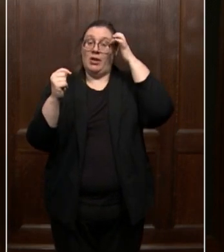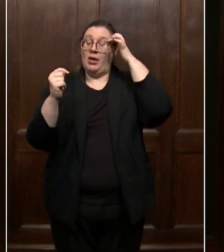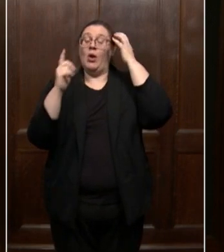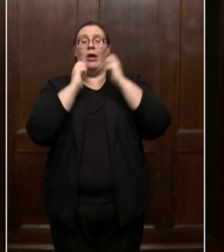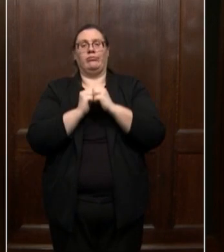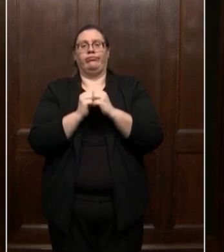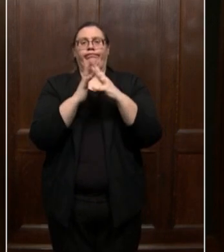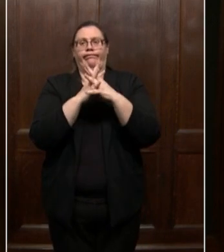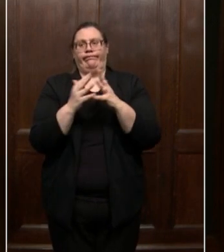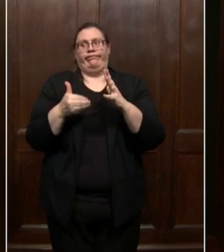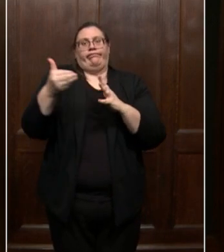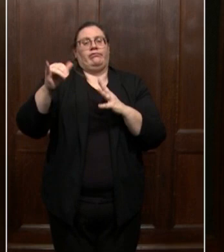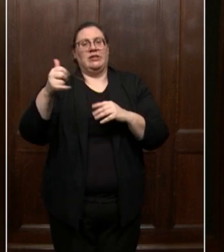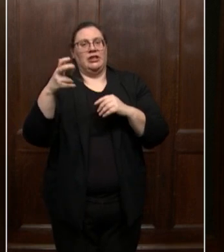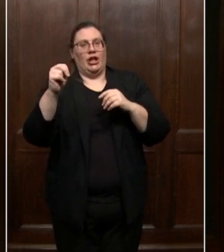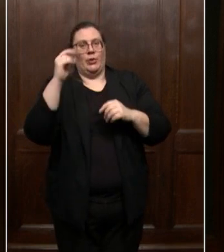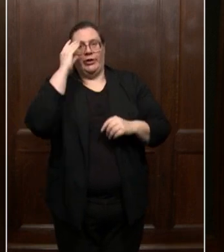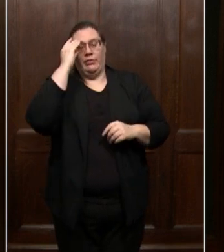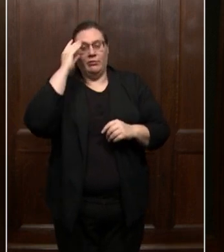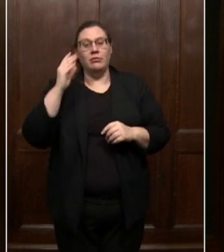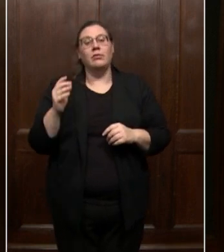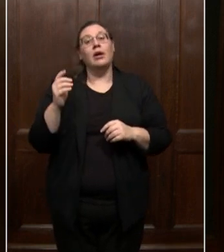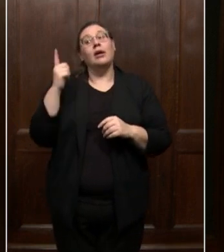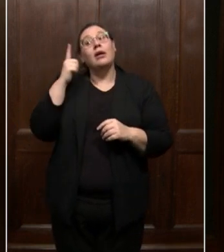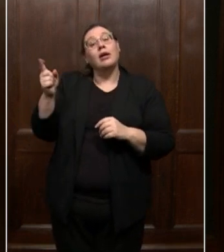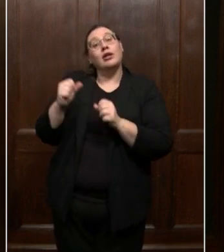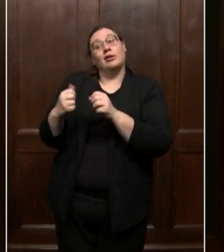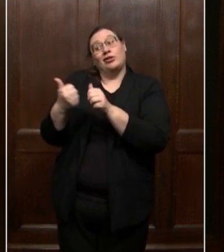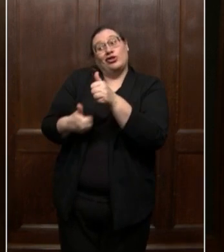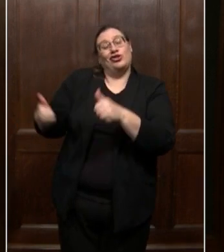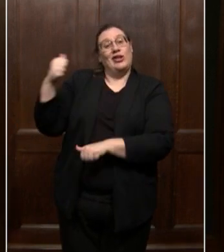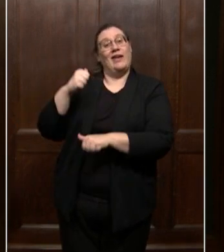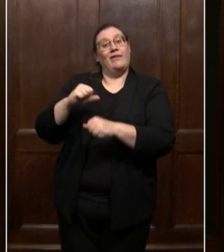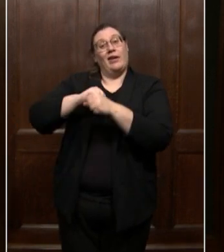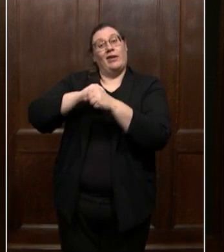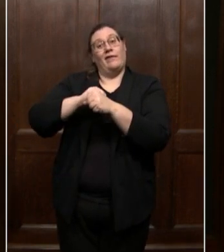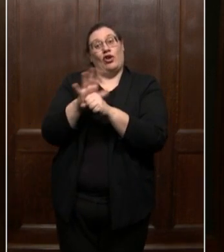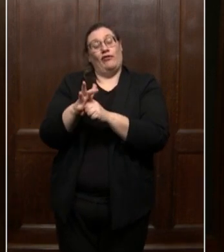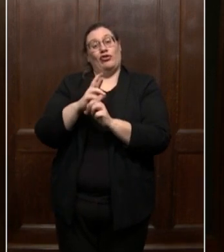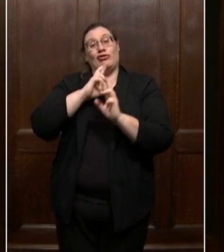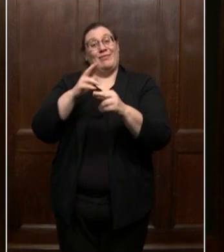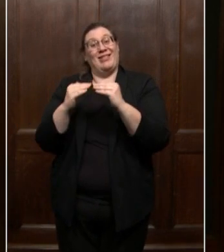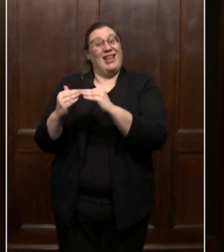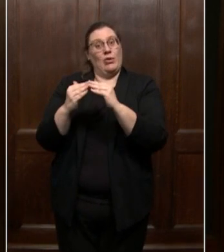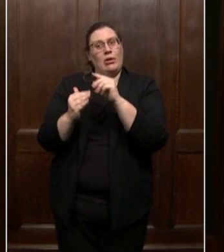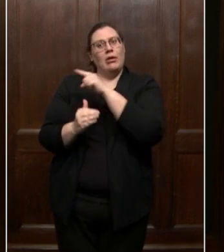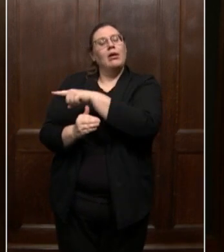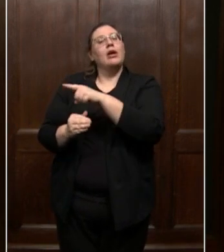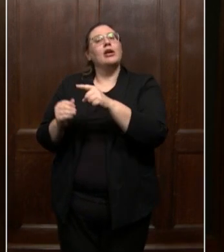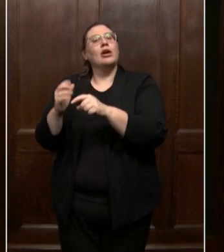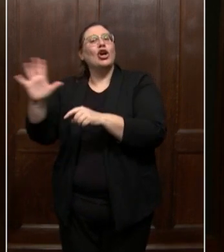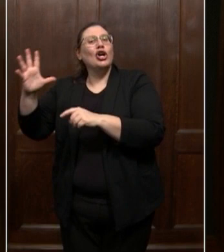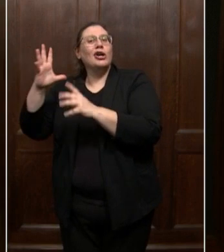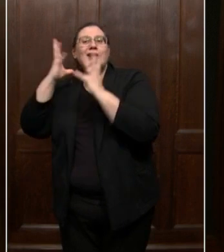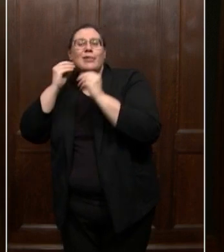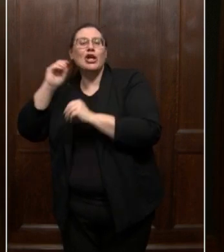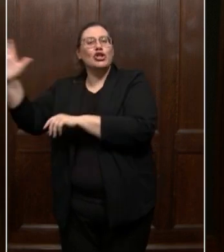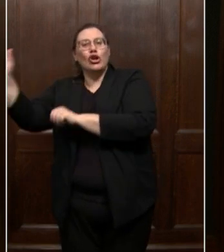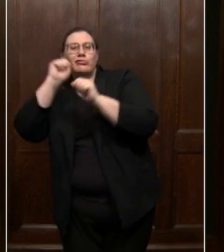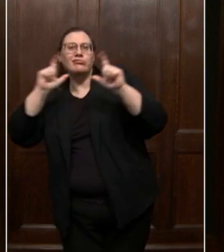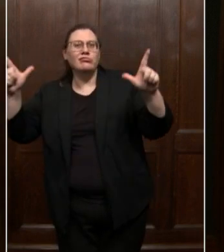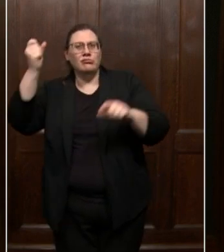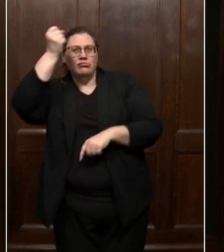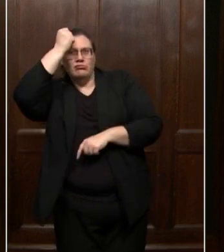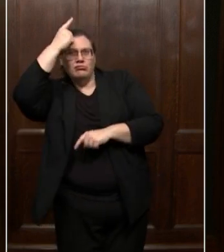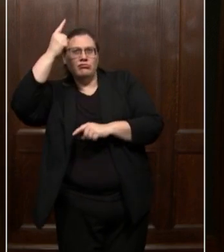launching this coming January. And as chief of COVID response equity, she will bring this experience, this lens, and all